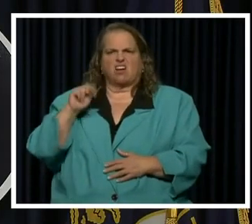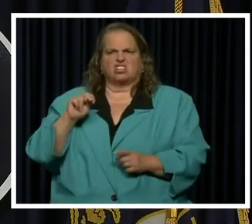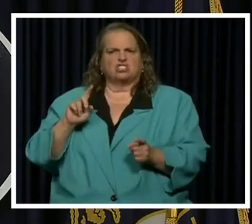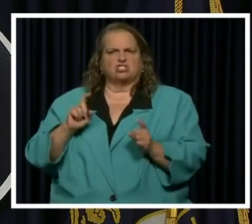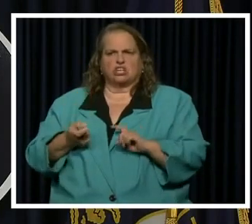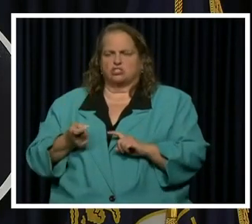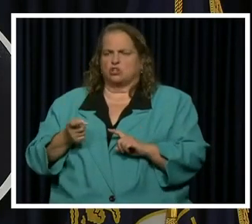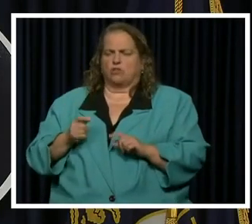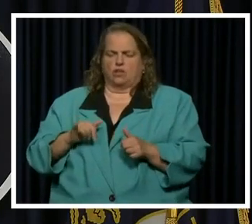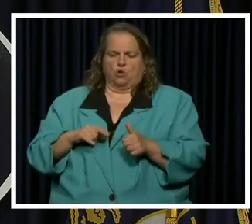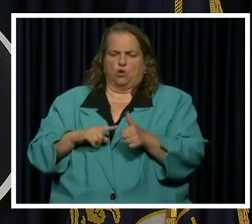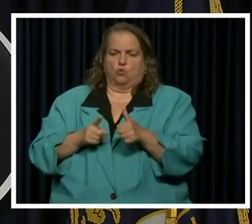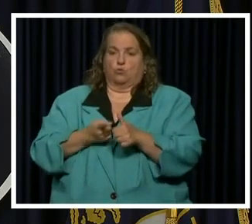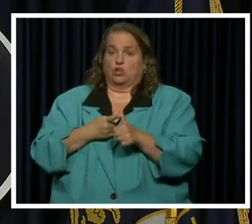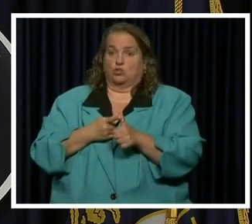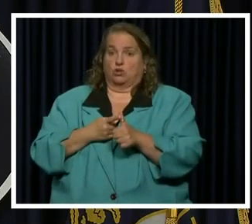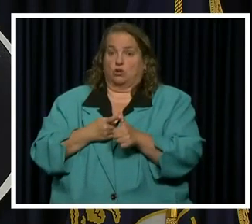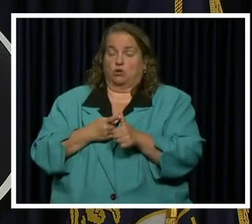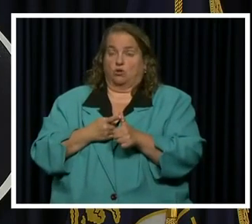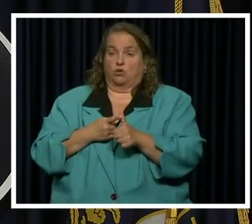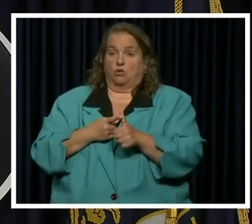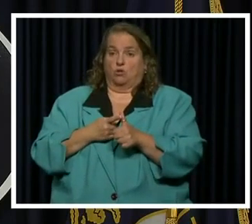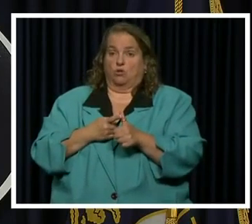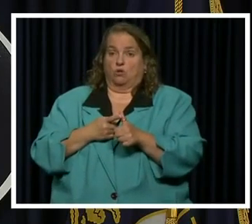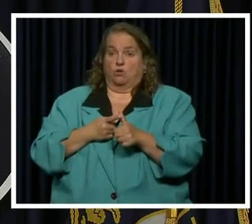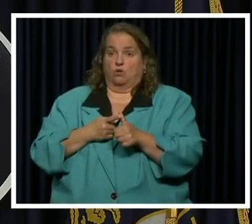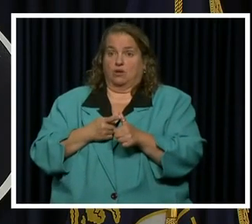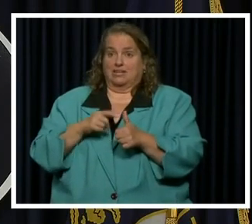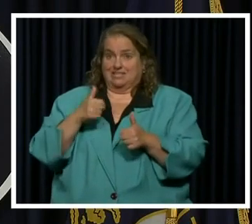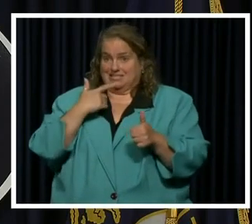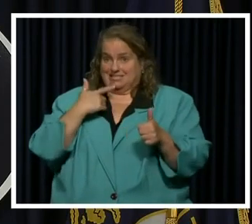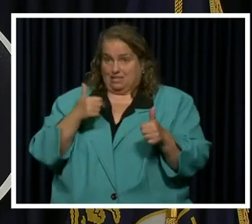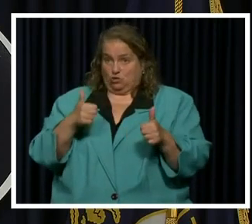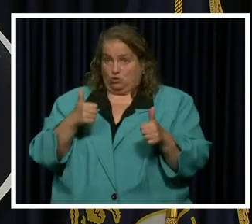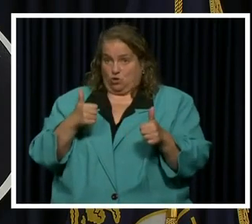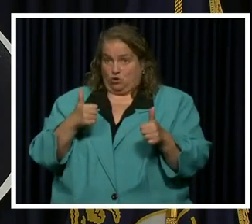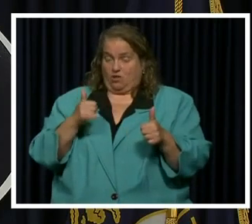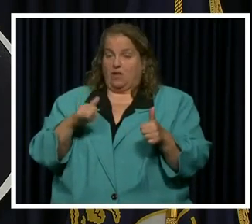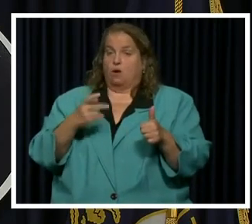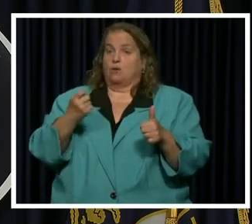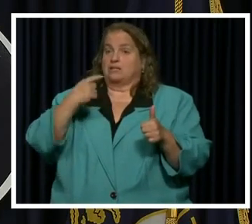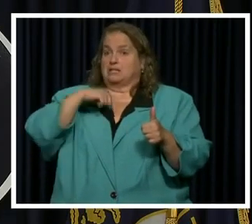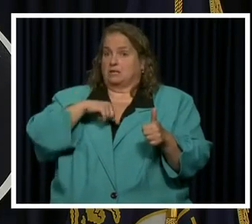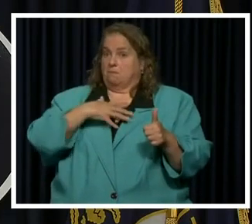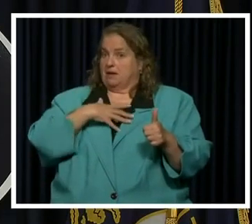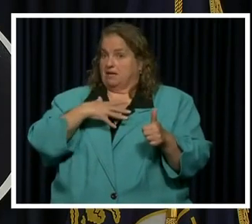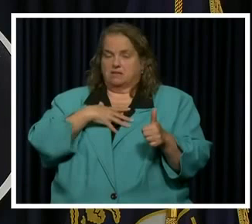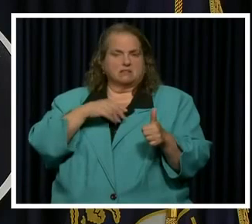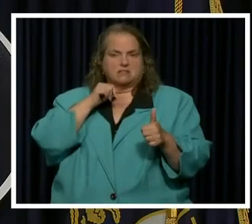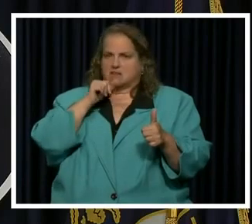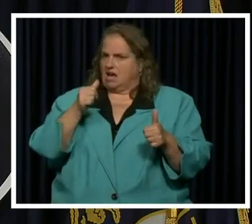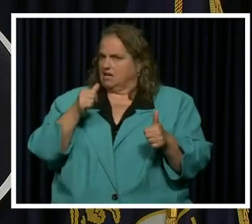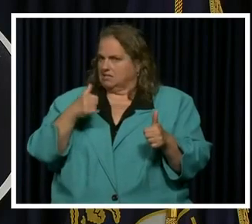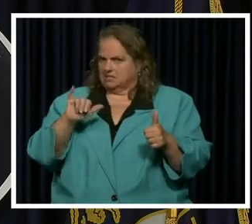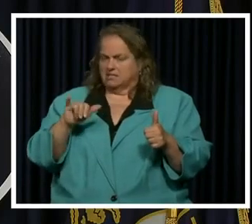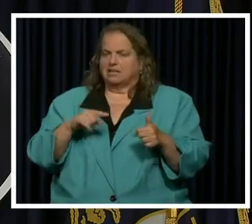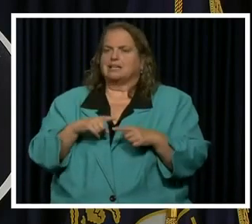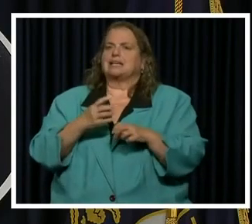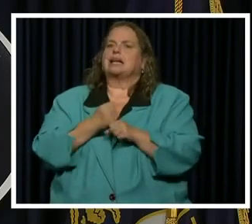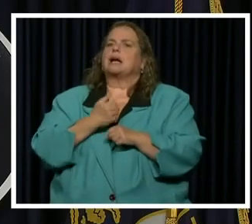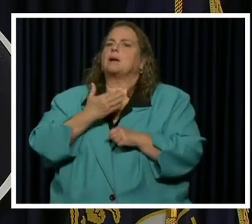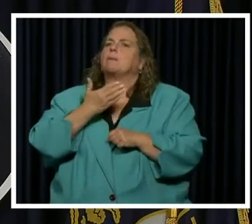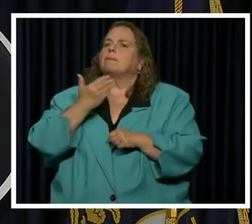original, um, five, 10 year old that was intubated is no longer intubated and is getting